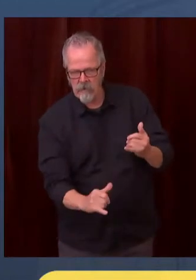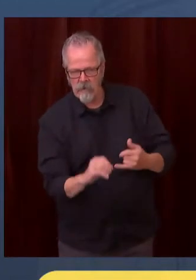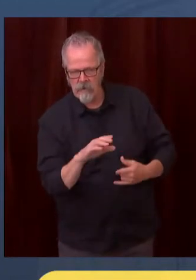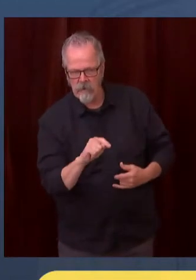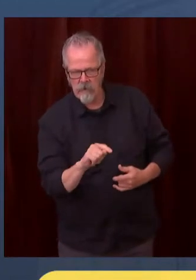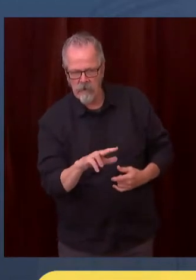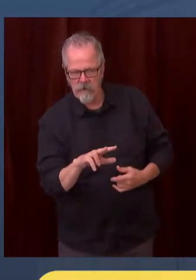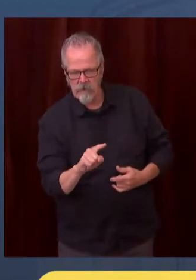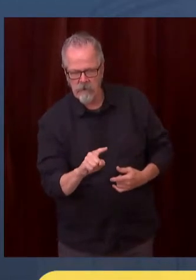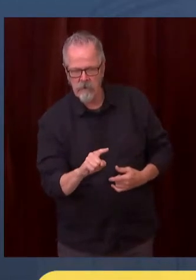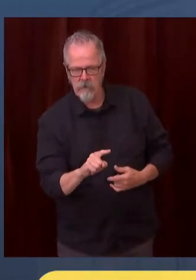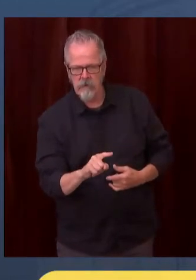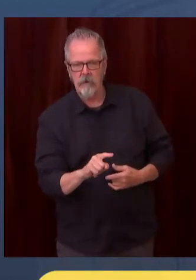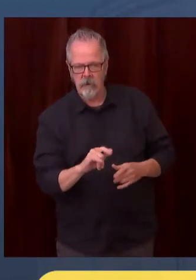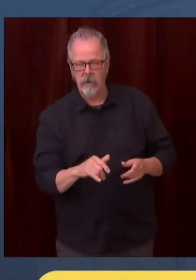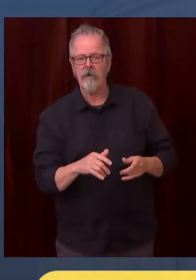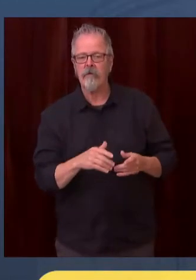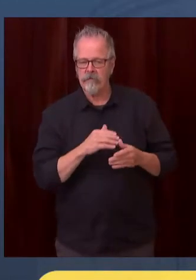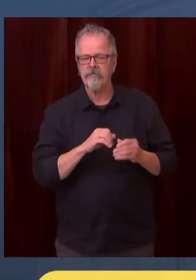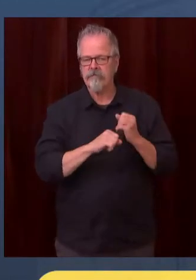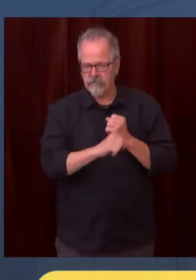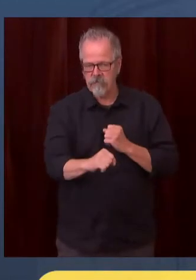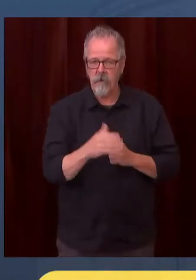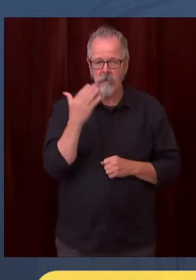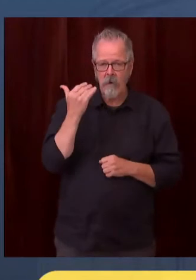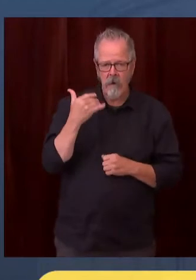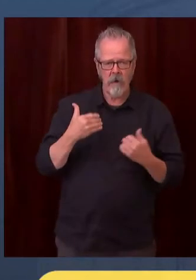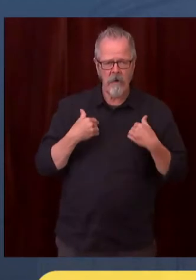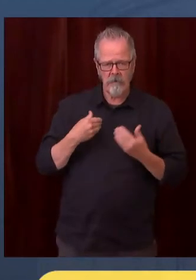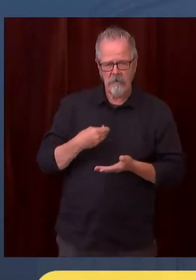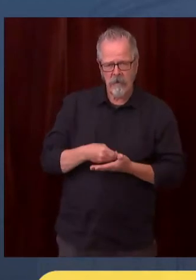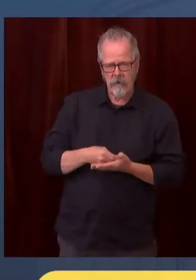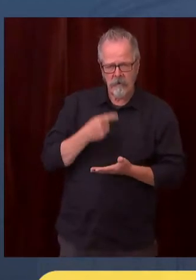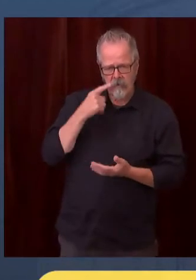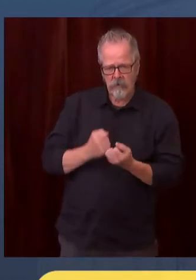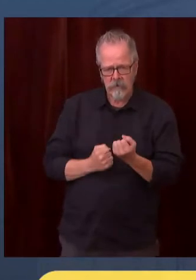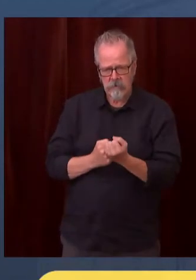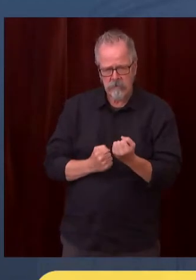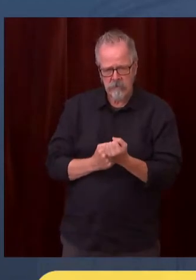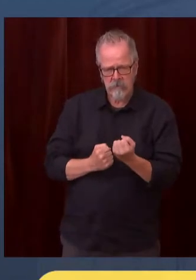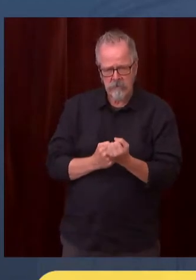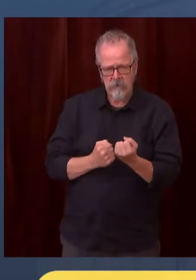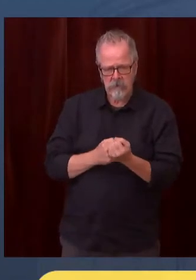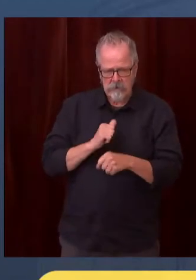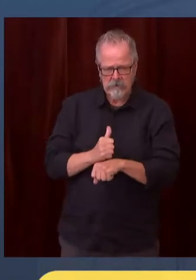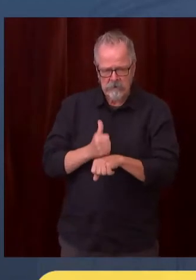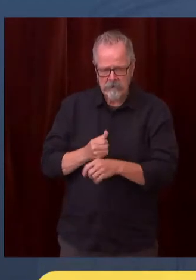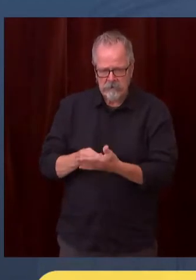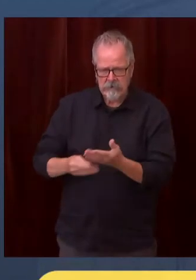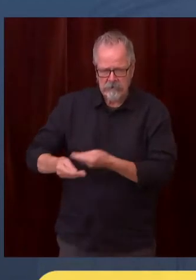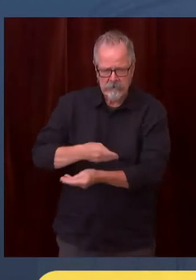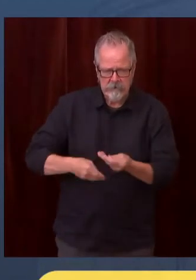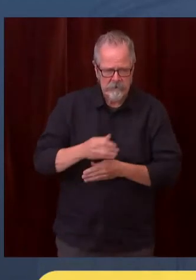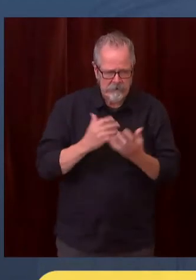to citizens. This brief extension will help ensure that no one is evicted, while large amounts of rental